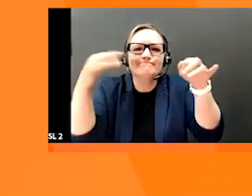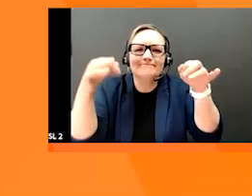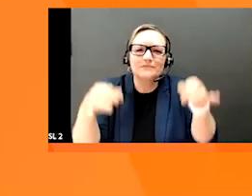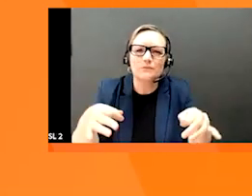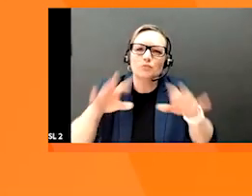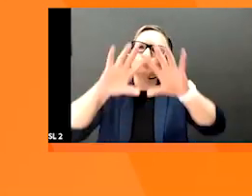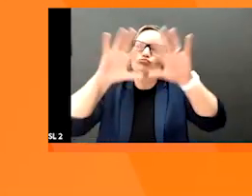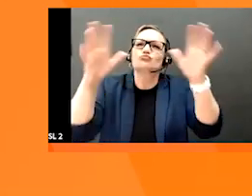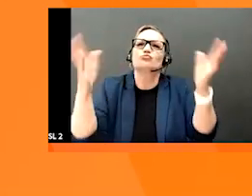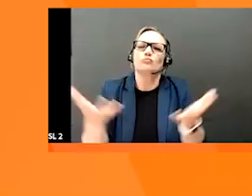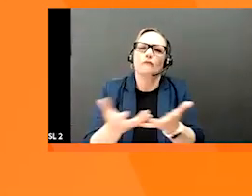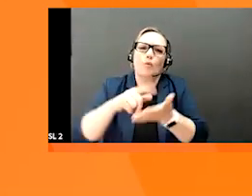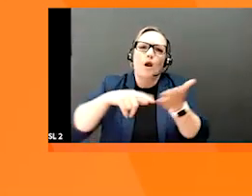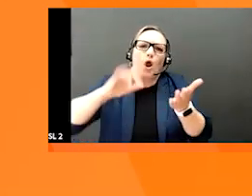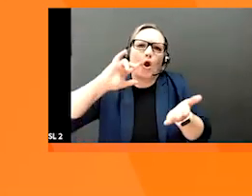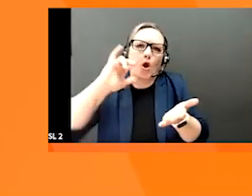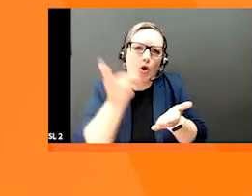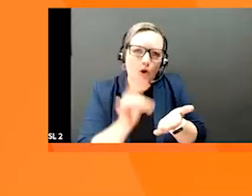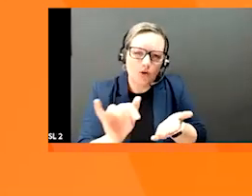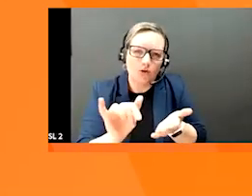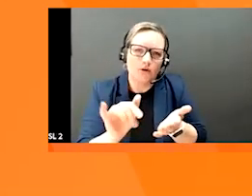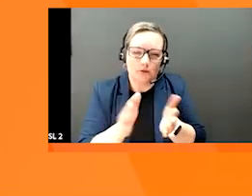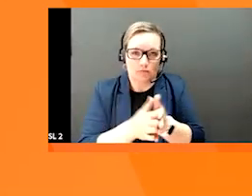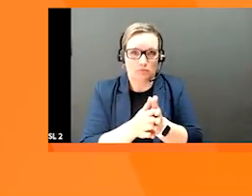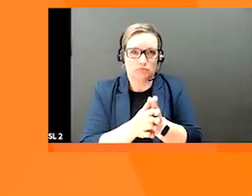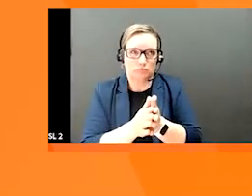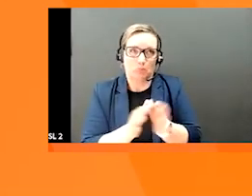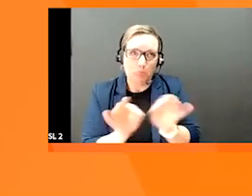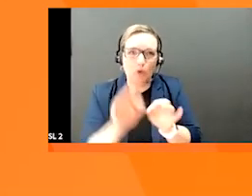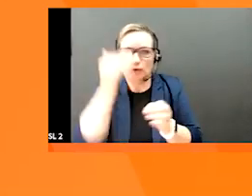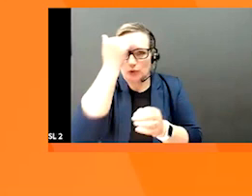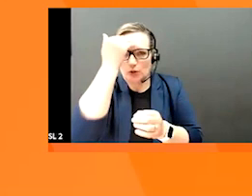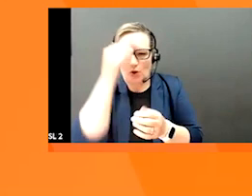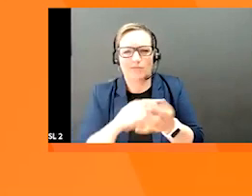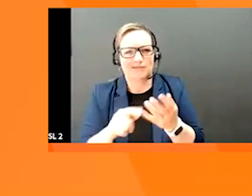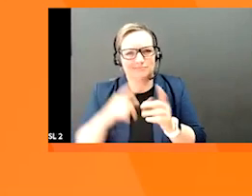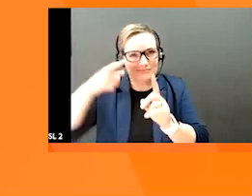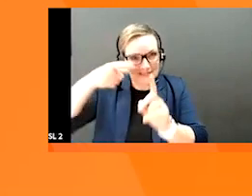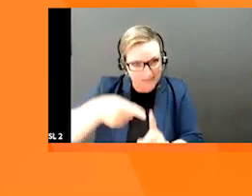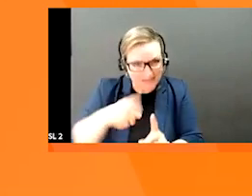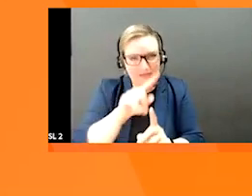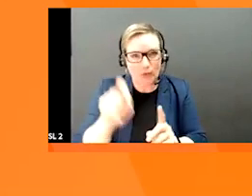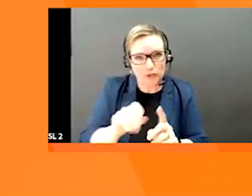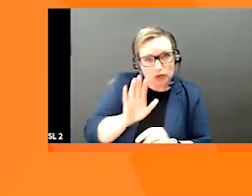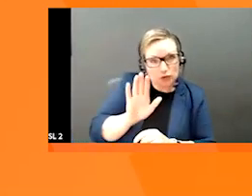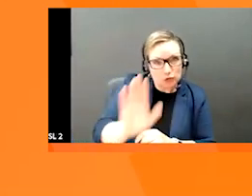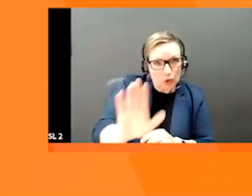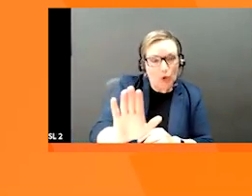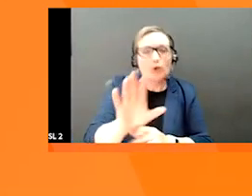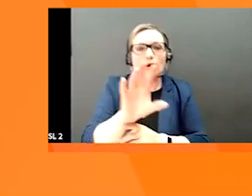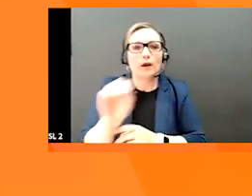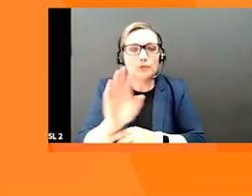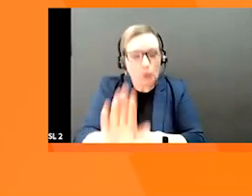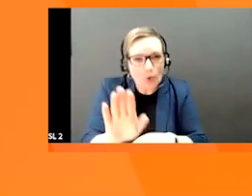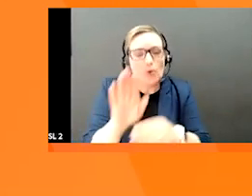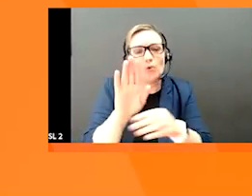an overview of what it is that we broadly that we need to know. But if there are more specific questions and one of the questions